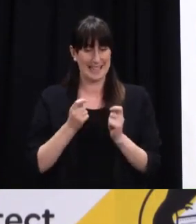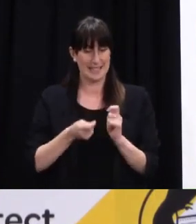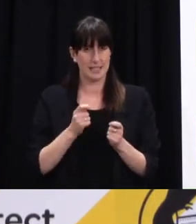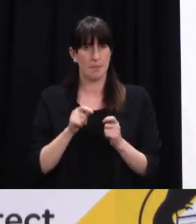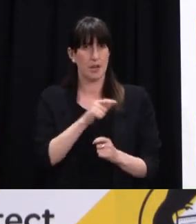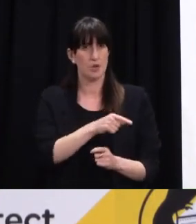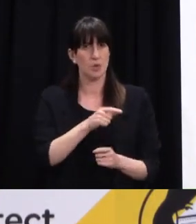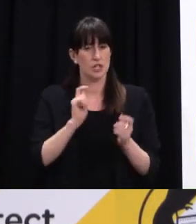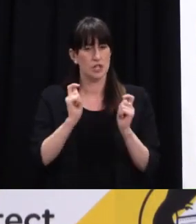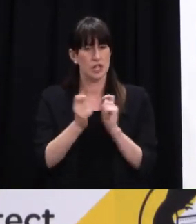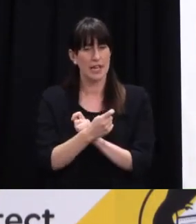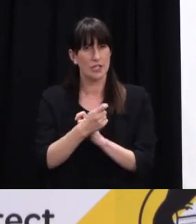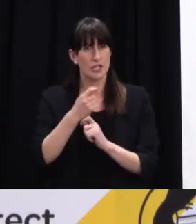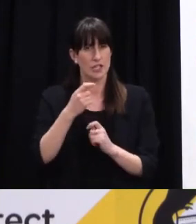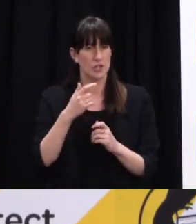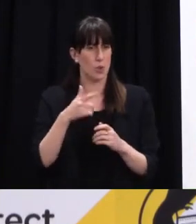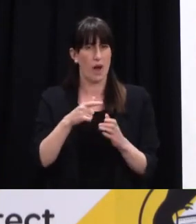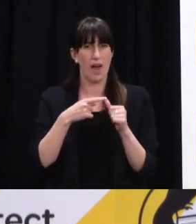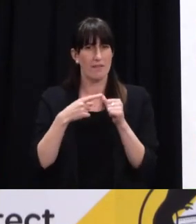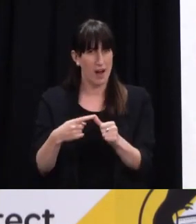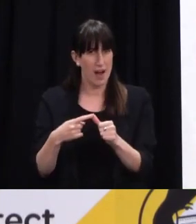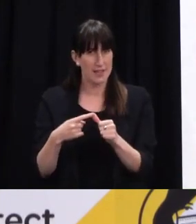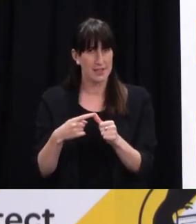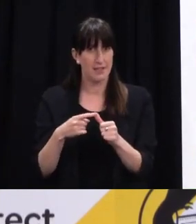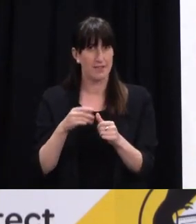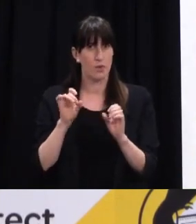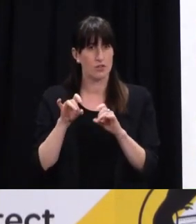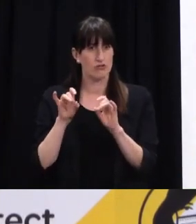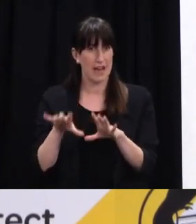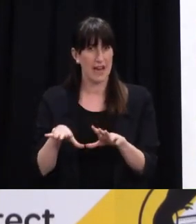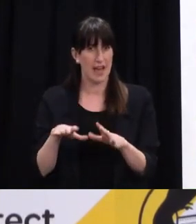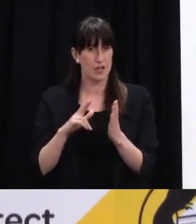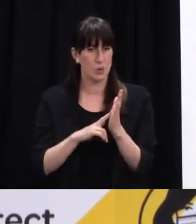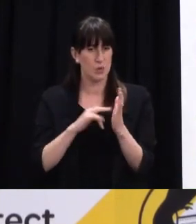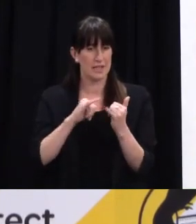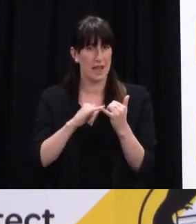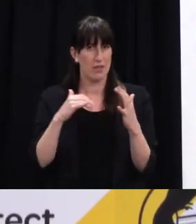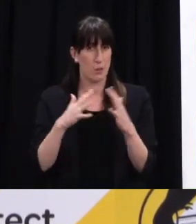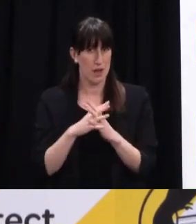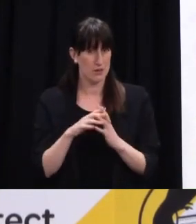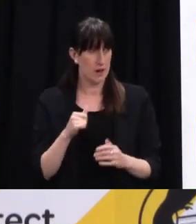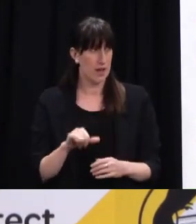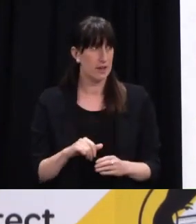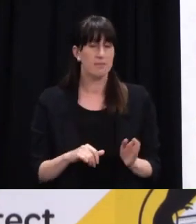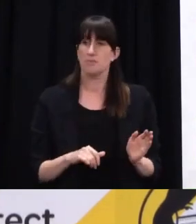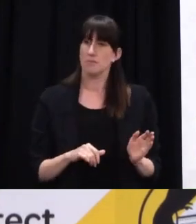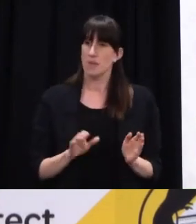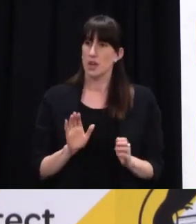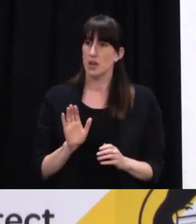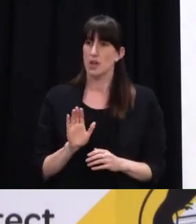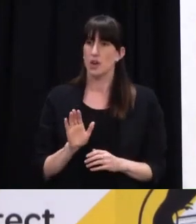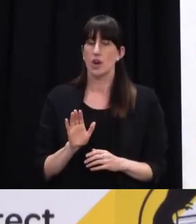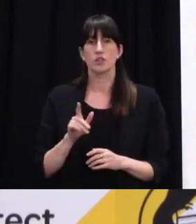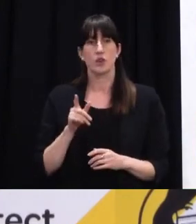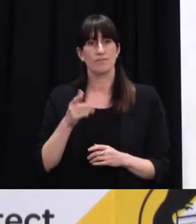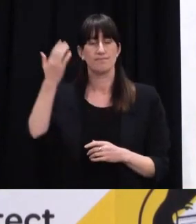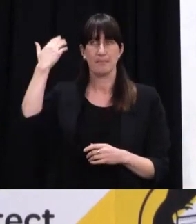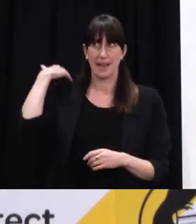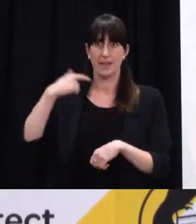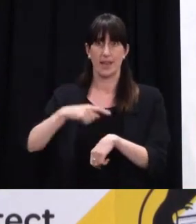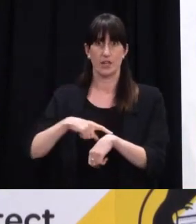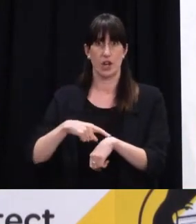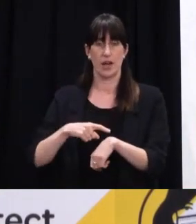Actually, that was always the intention, and when we put up the advice initially around people flying back from New South Wales who were coming into